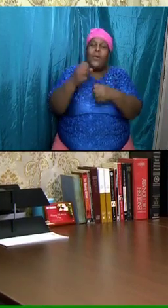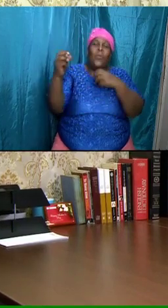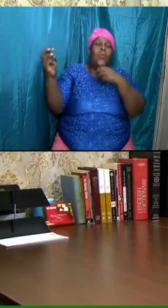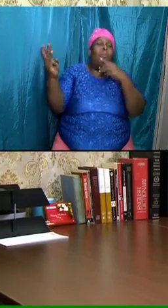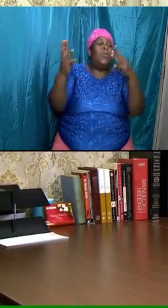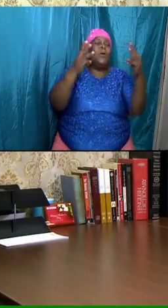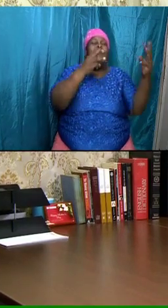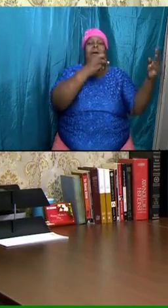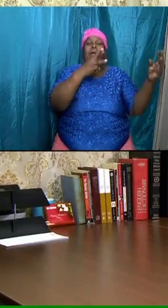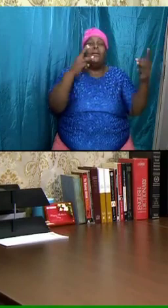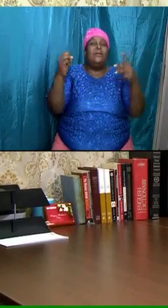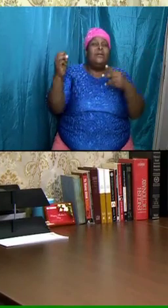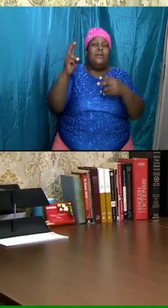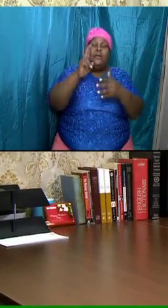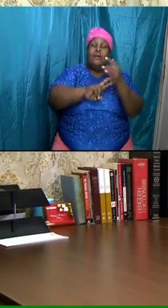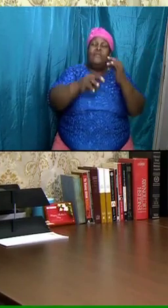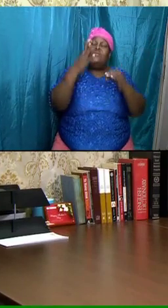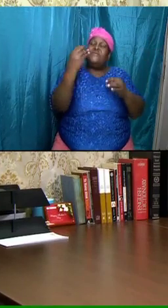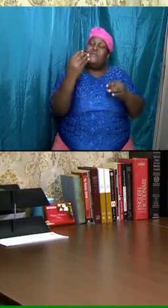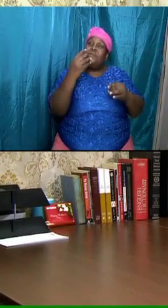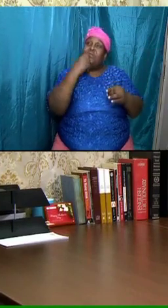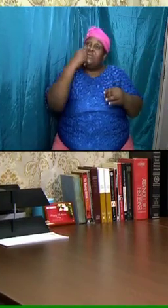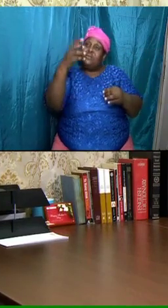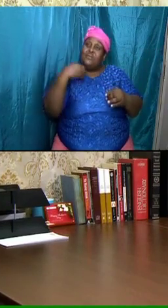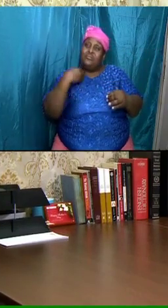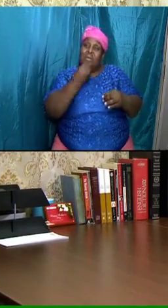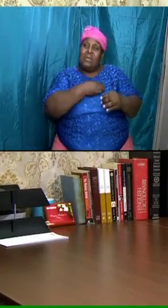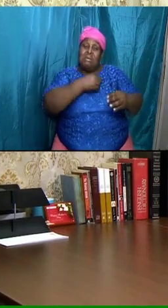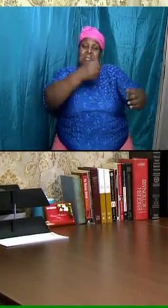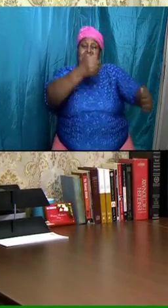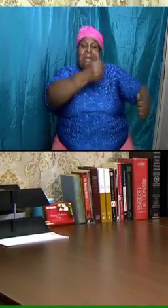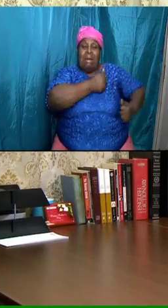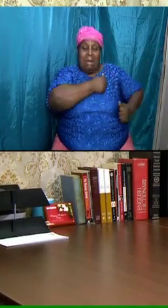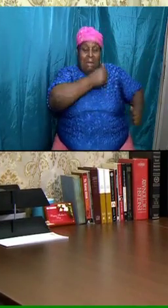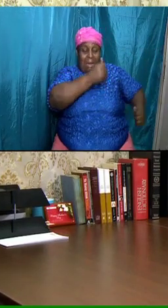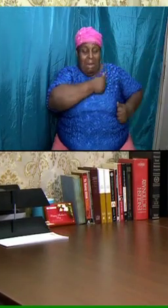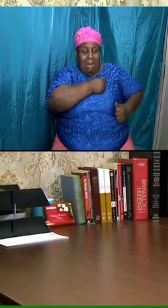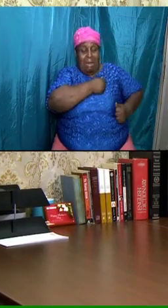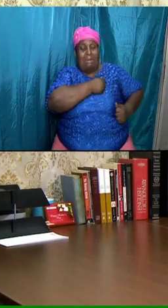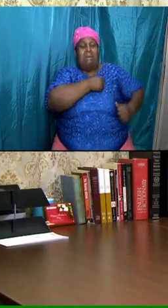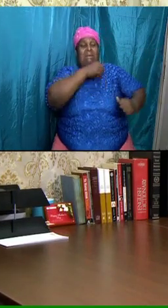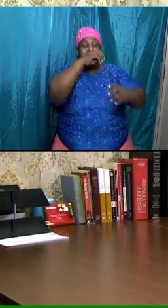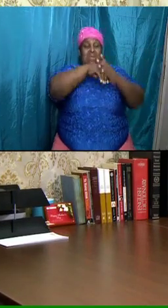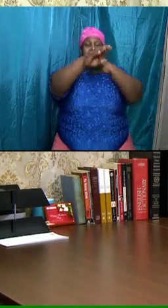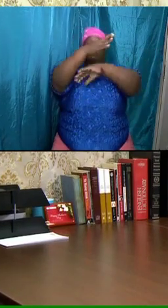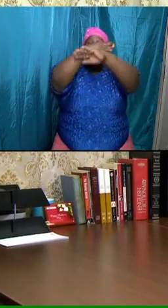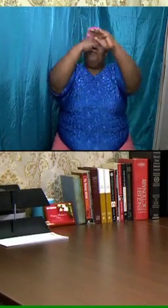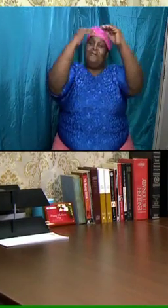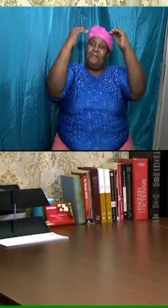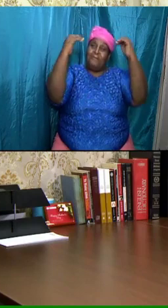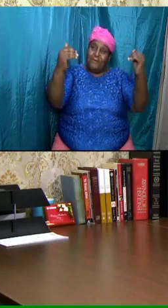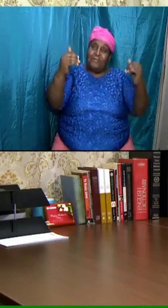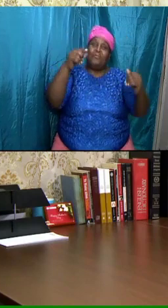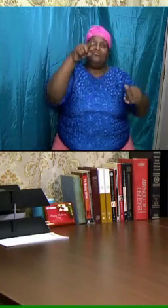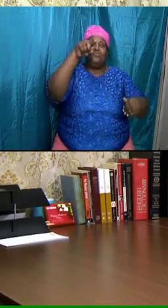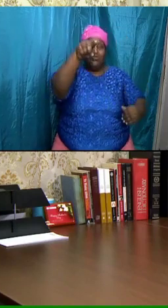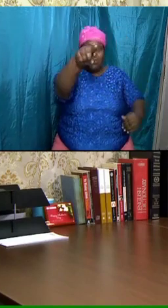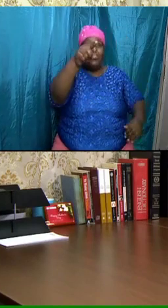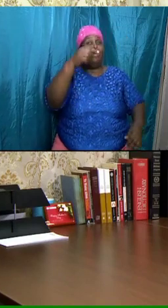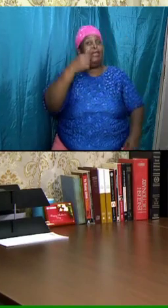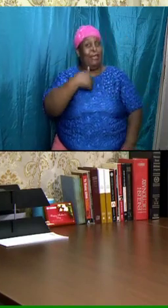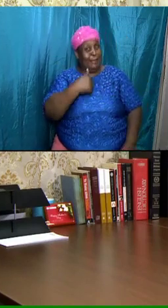and verse 14 tells us and the armies which were in heaven that's you and I